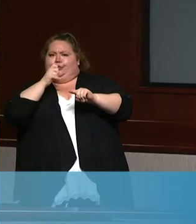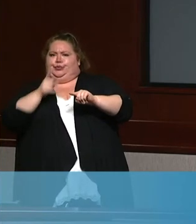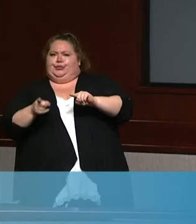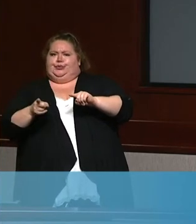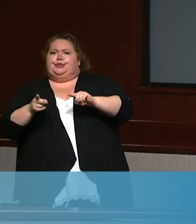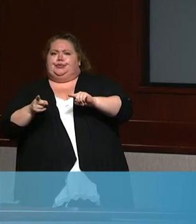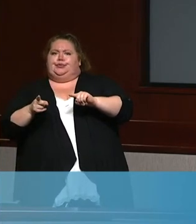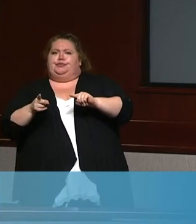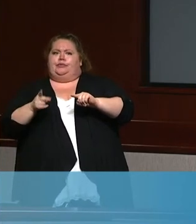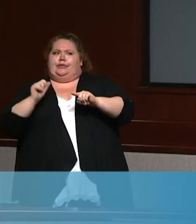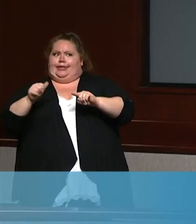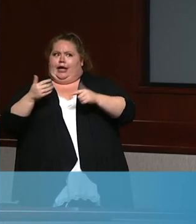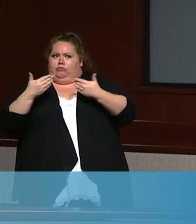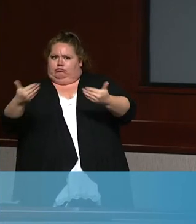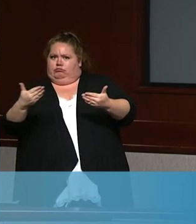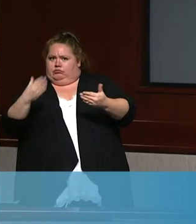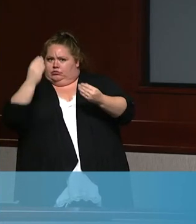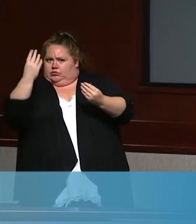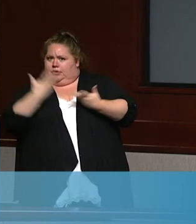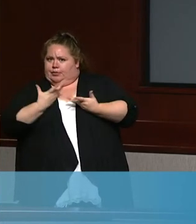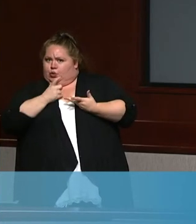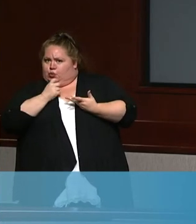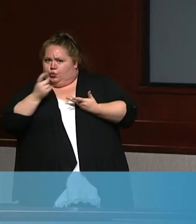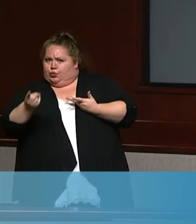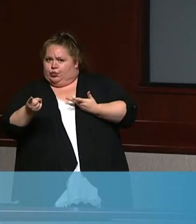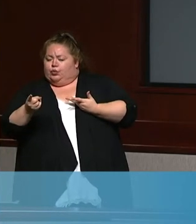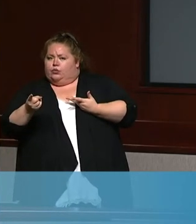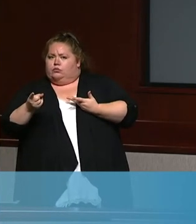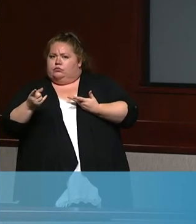uh, if you can, uh, speak up if you have a question.